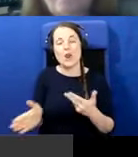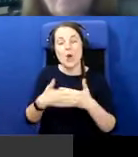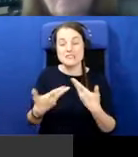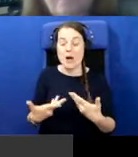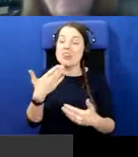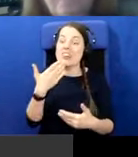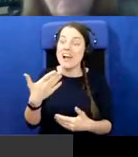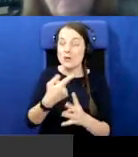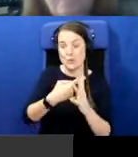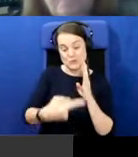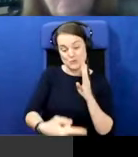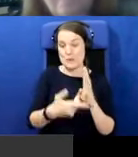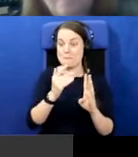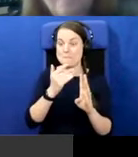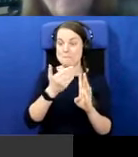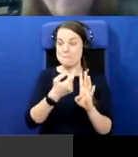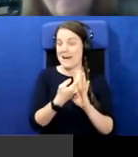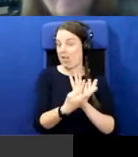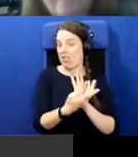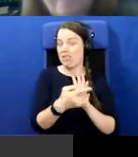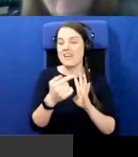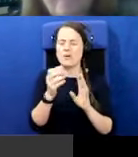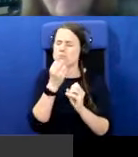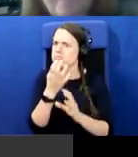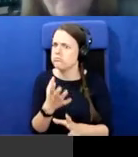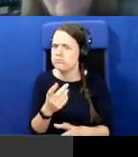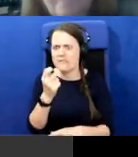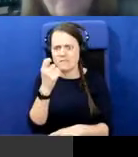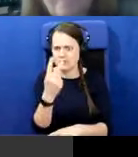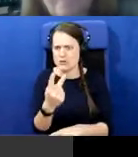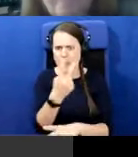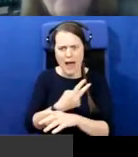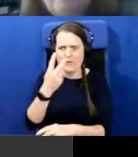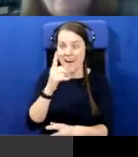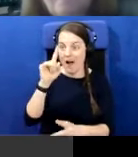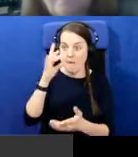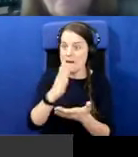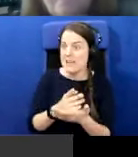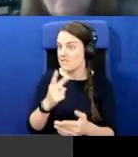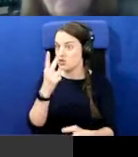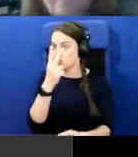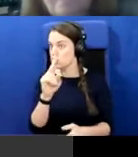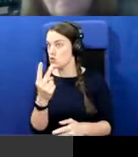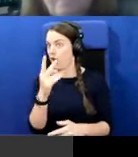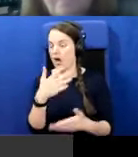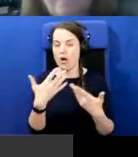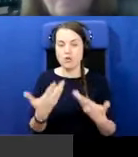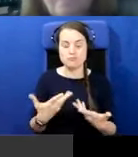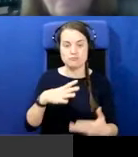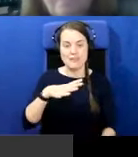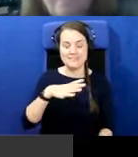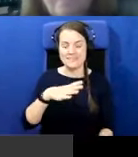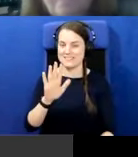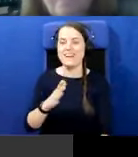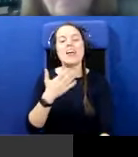panelists very much. That was a fascinating couple of hours. can't believe it's two o'clock already. I'd like to just give